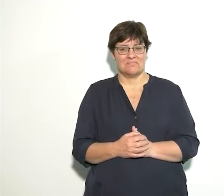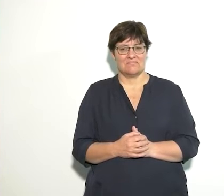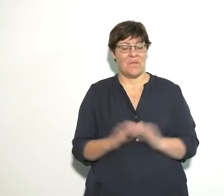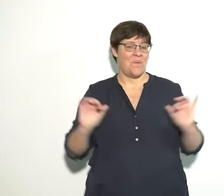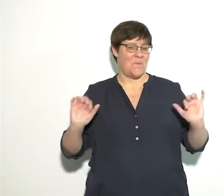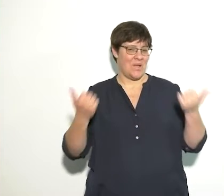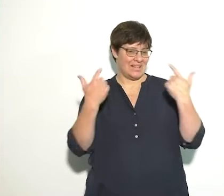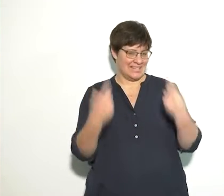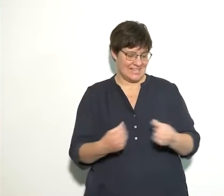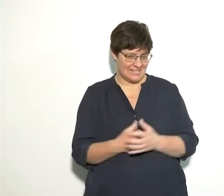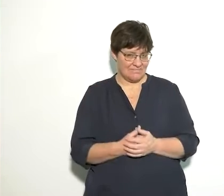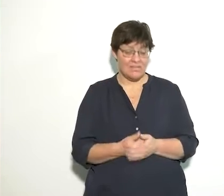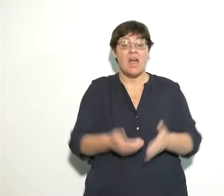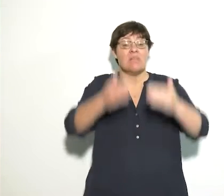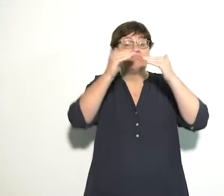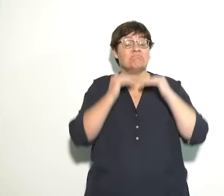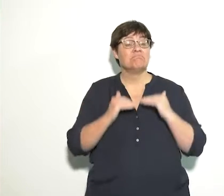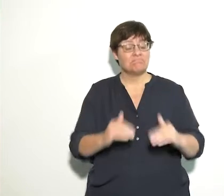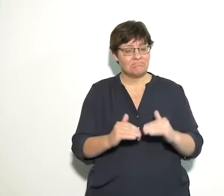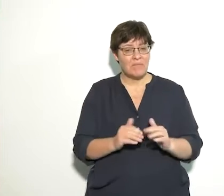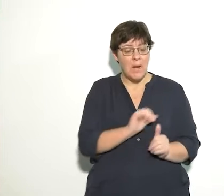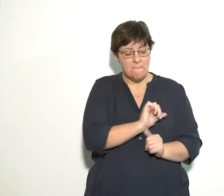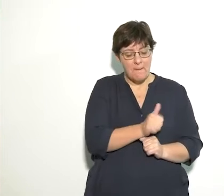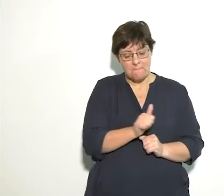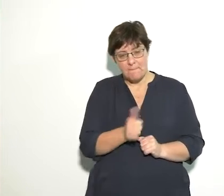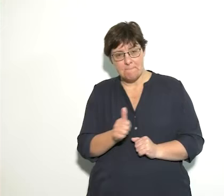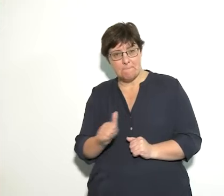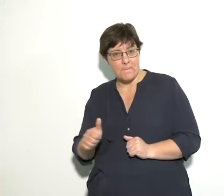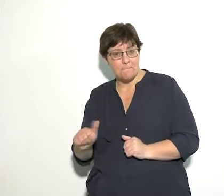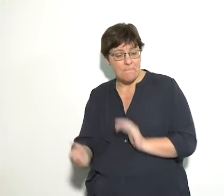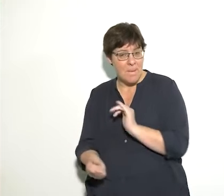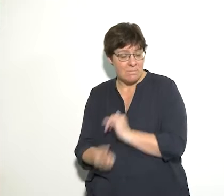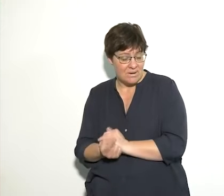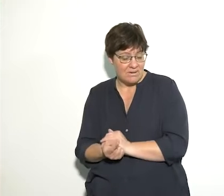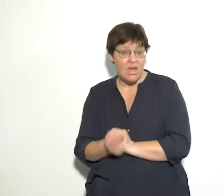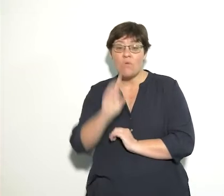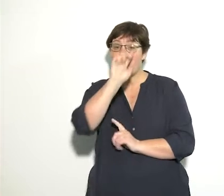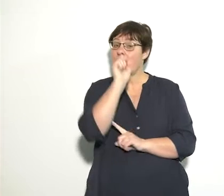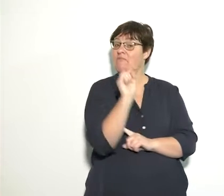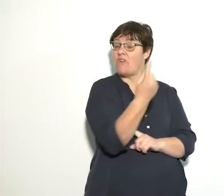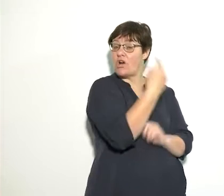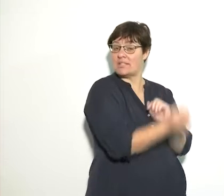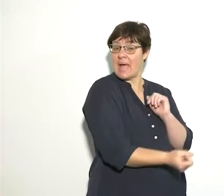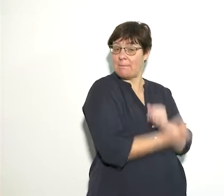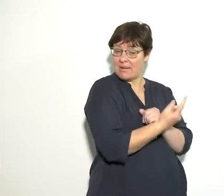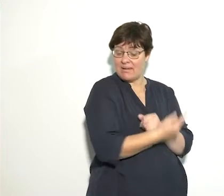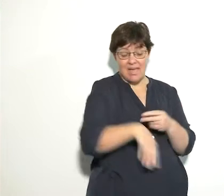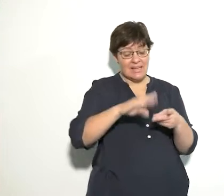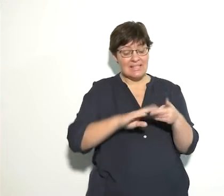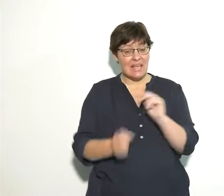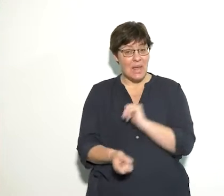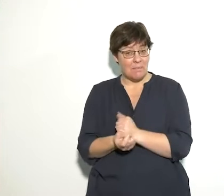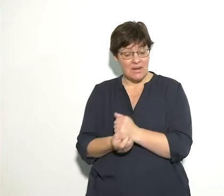Well done. Now we will move over to the sequence of events. Remember what happened first, second